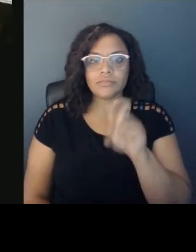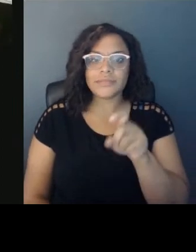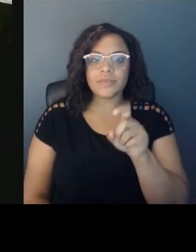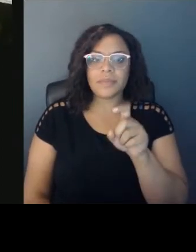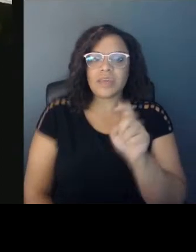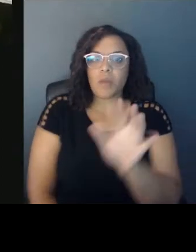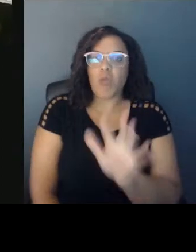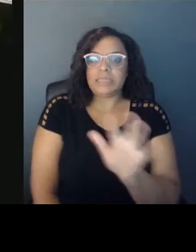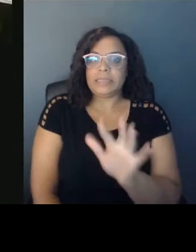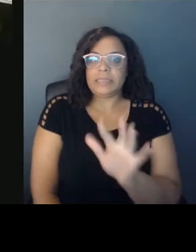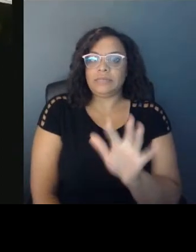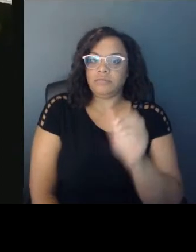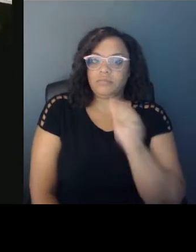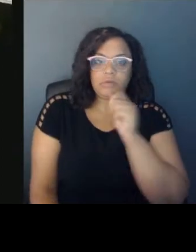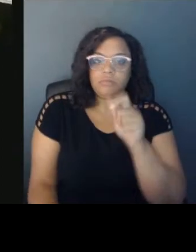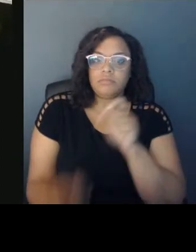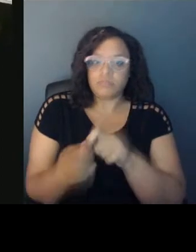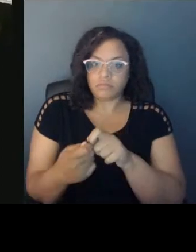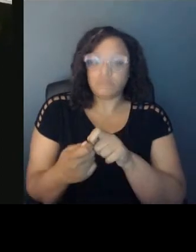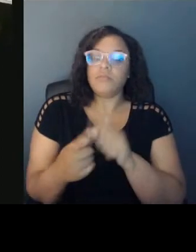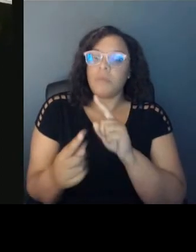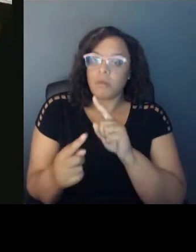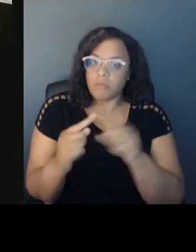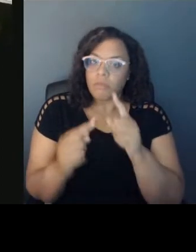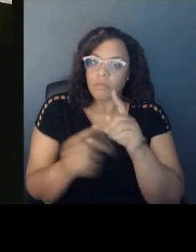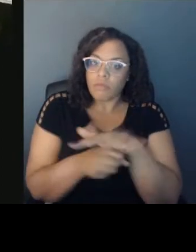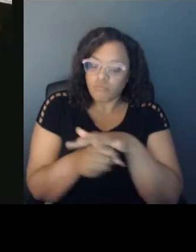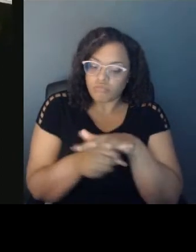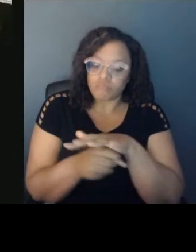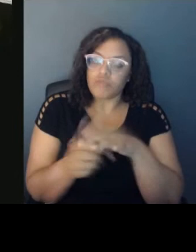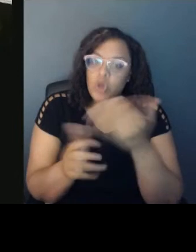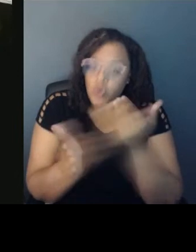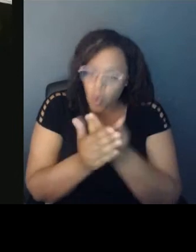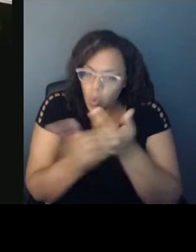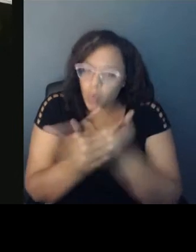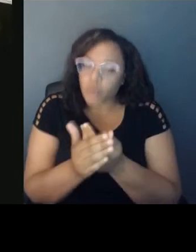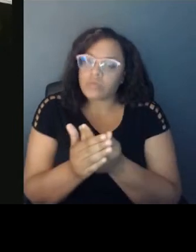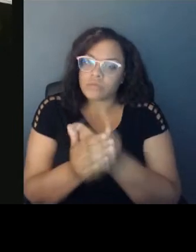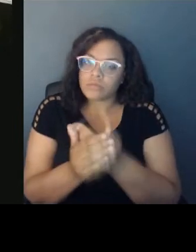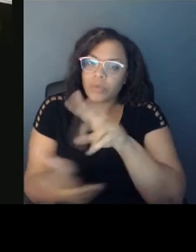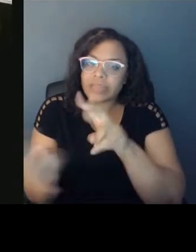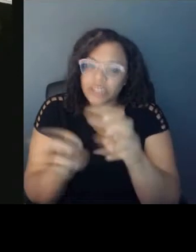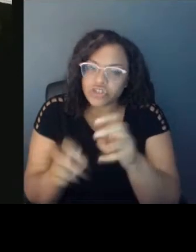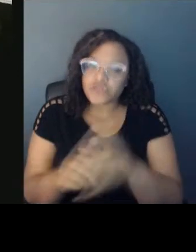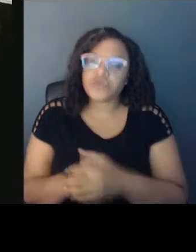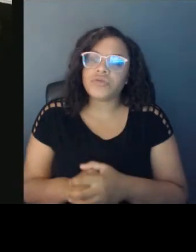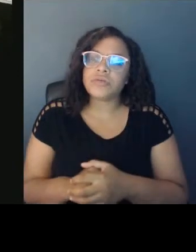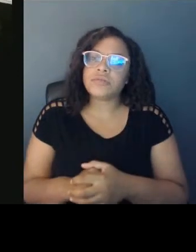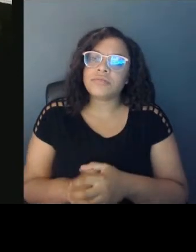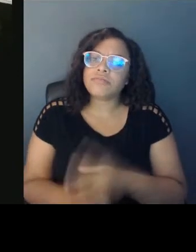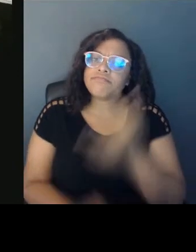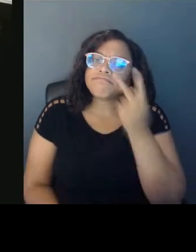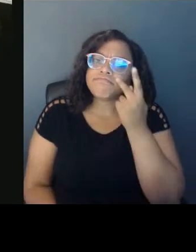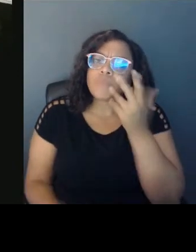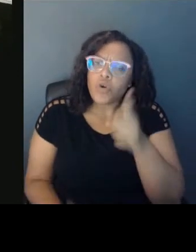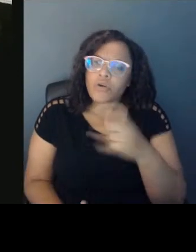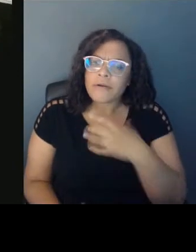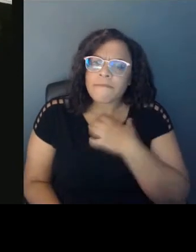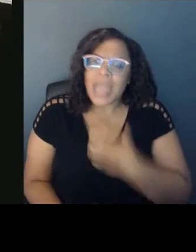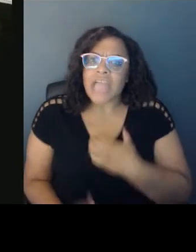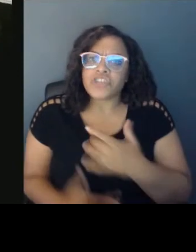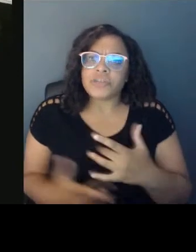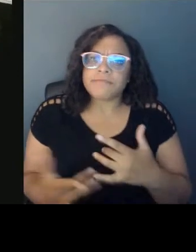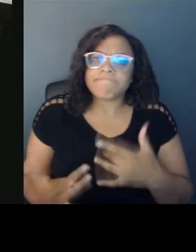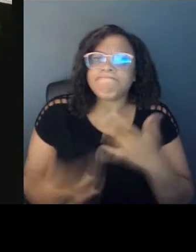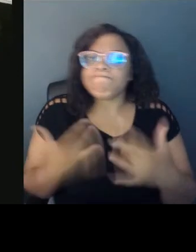being close to the issues that, that what kind of drives your passion? What are you passionate about? What injustice in the